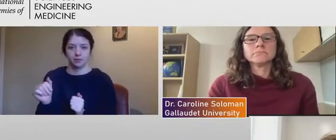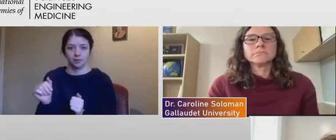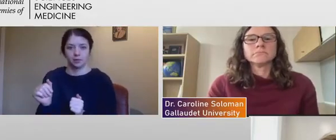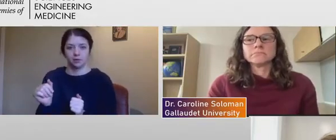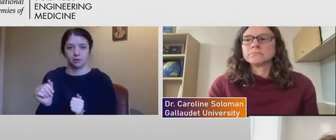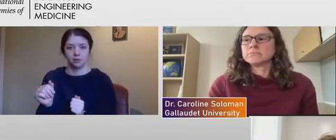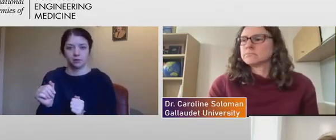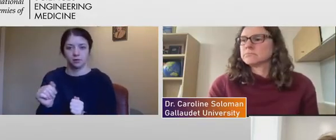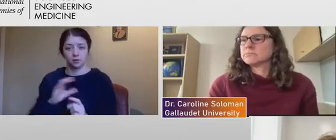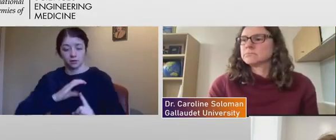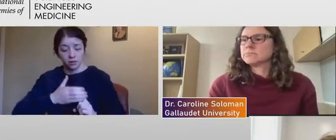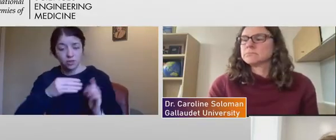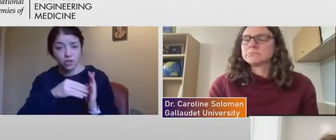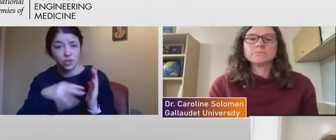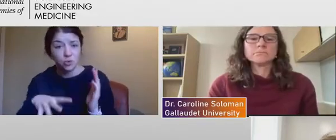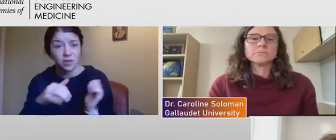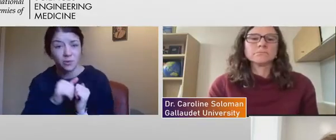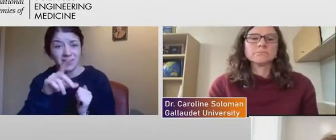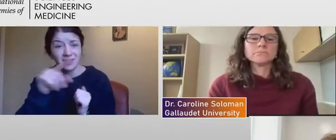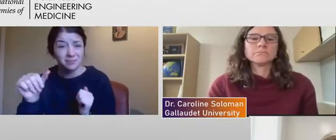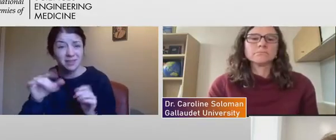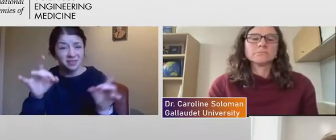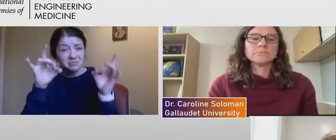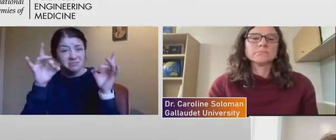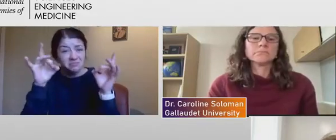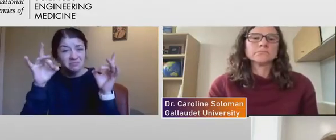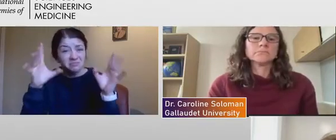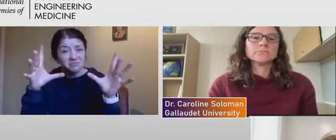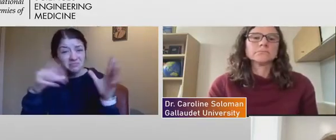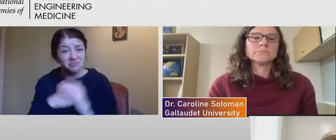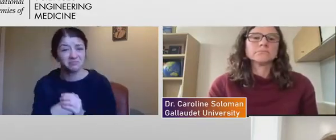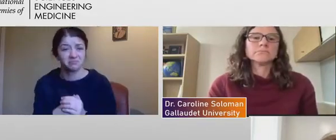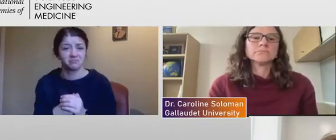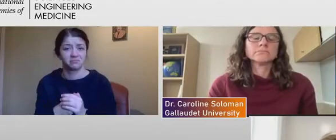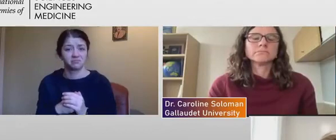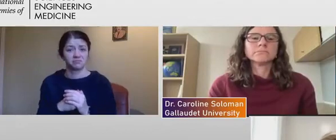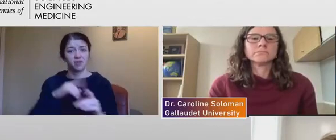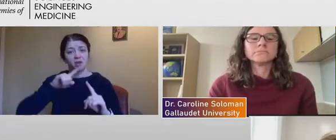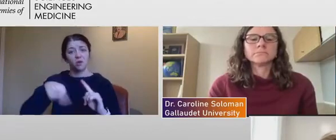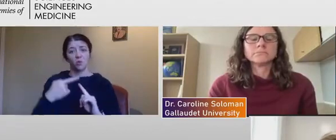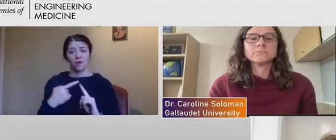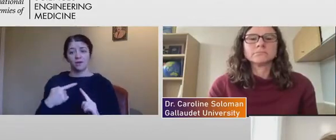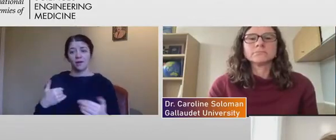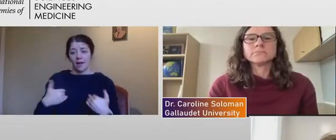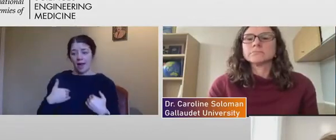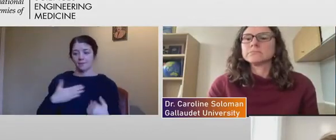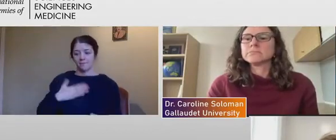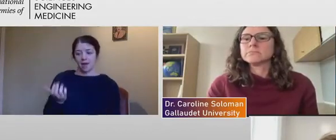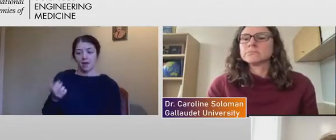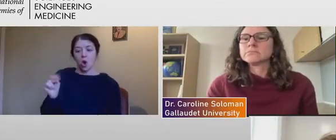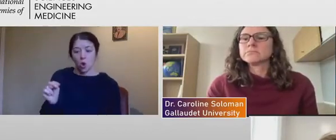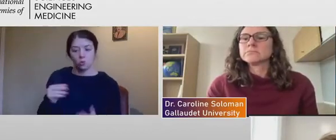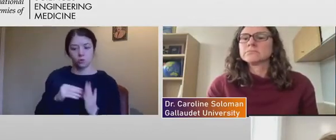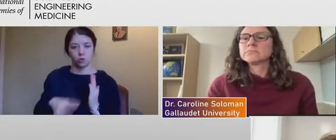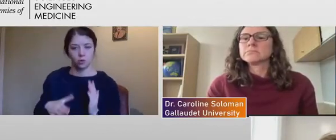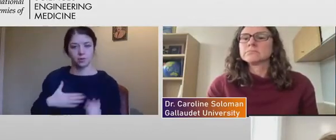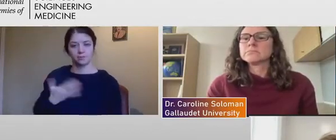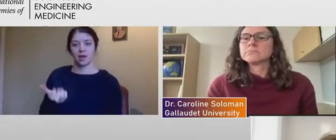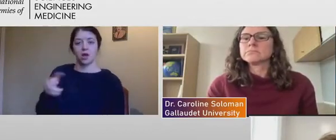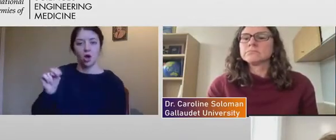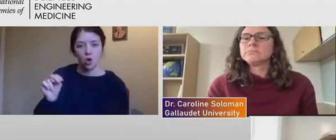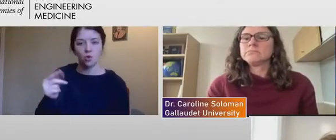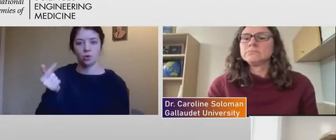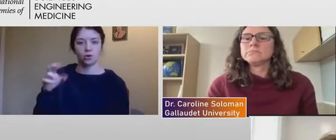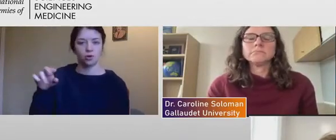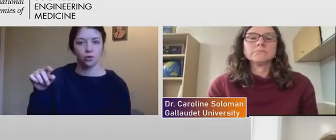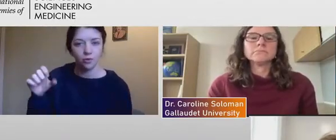with disability is horrible, but once I could get my own students and my own grants, I could have them do all